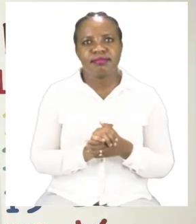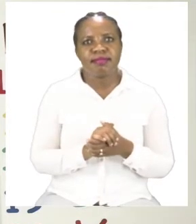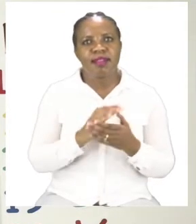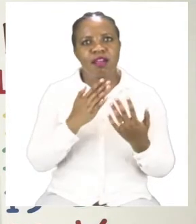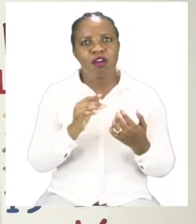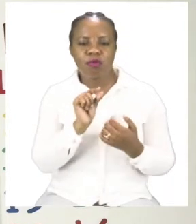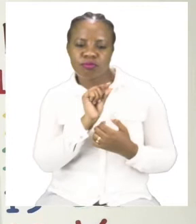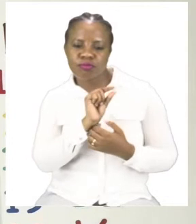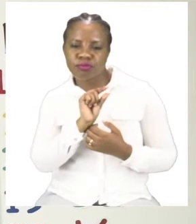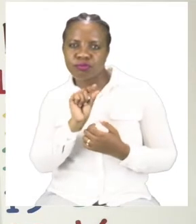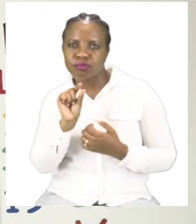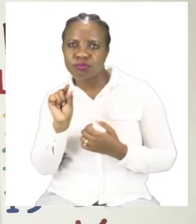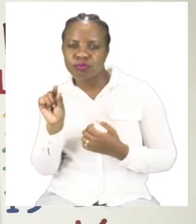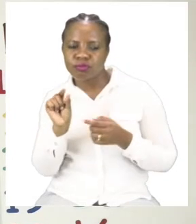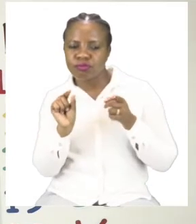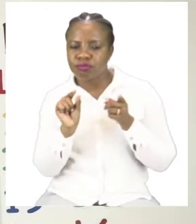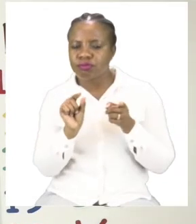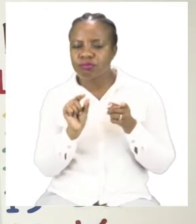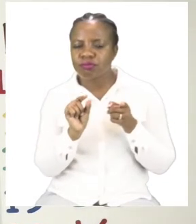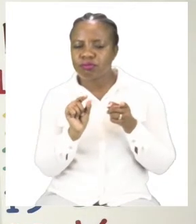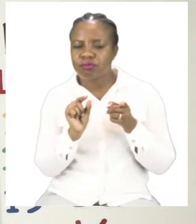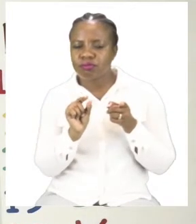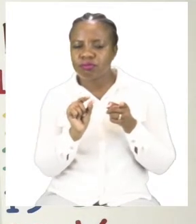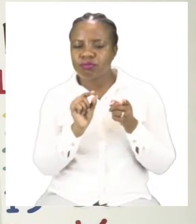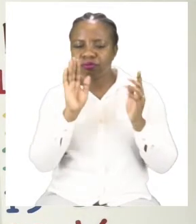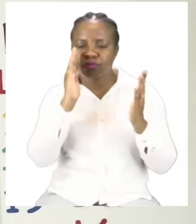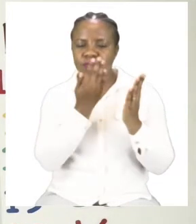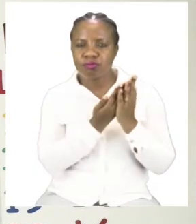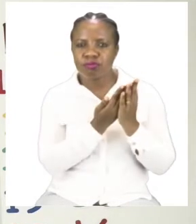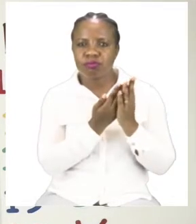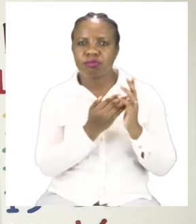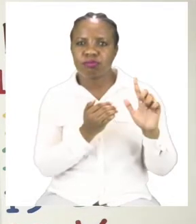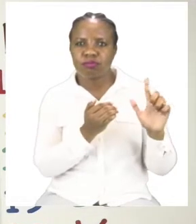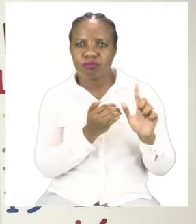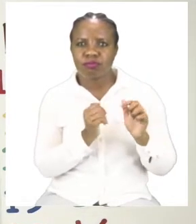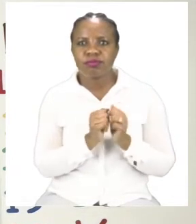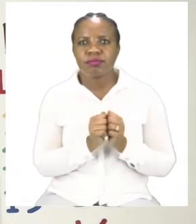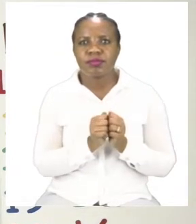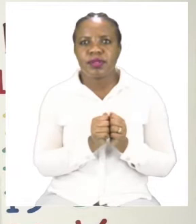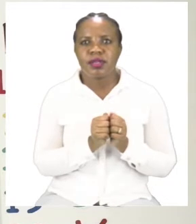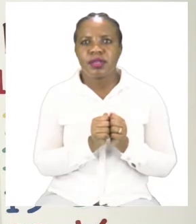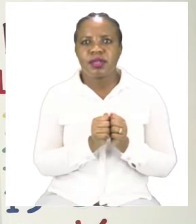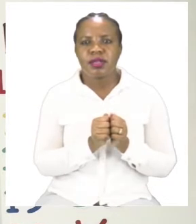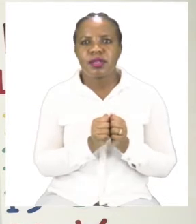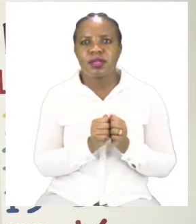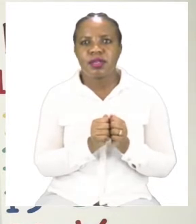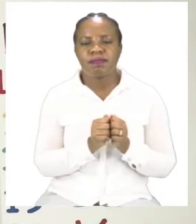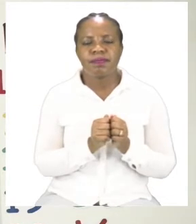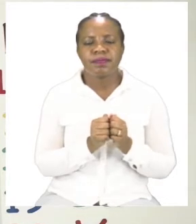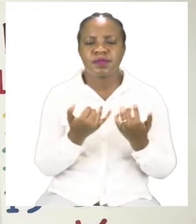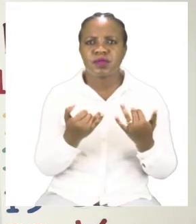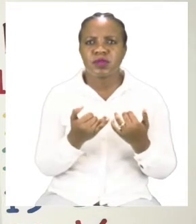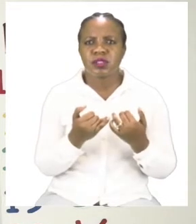doing is the picture here. And we need to find the word in the bank. Let's